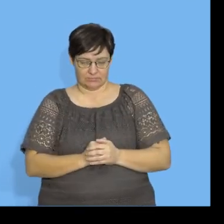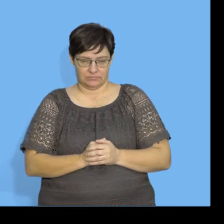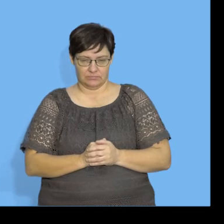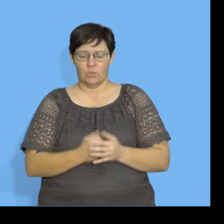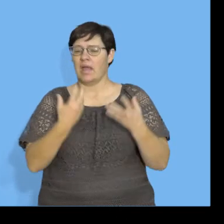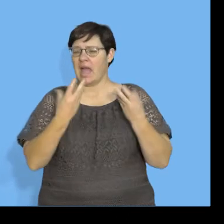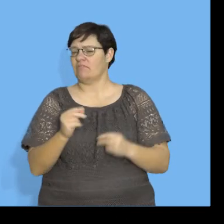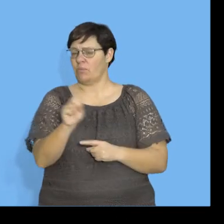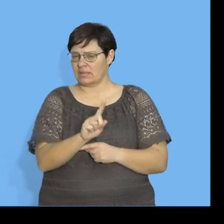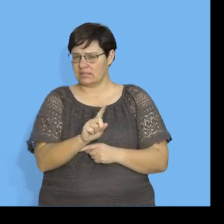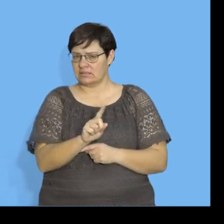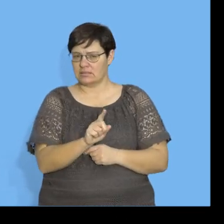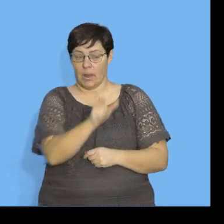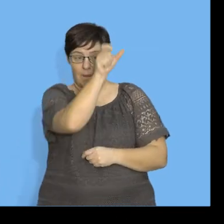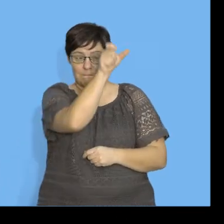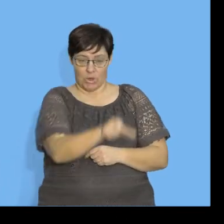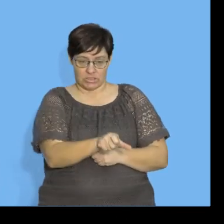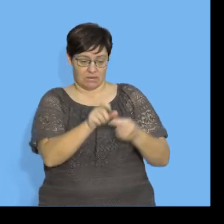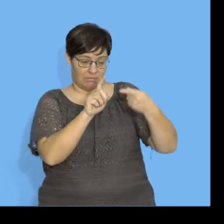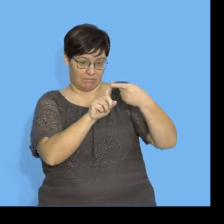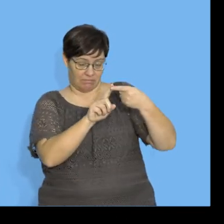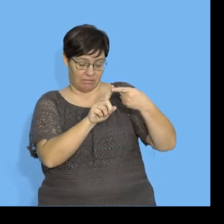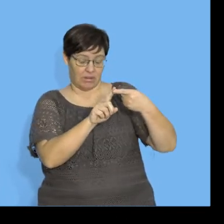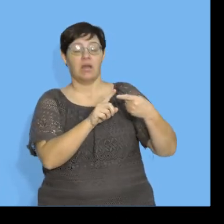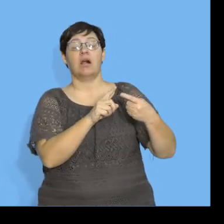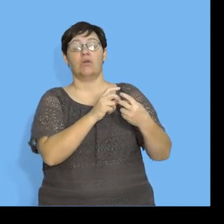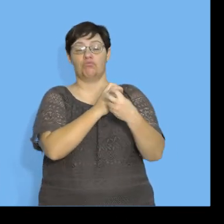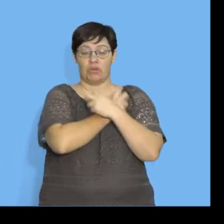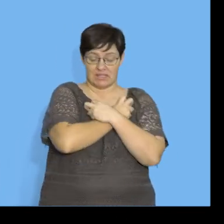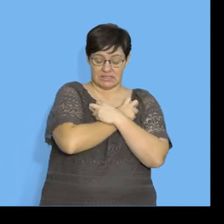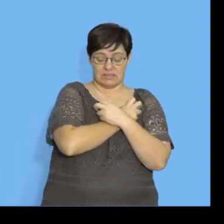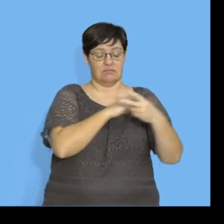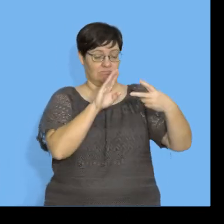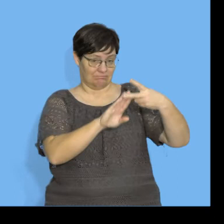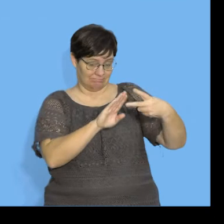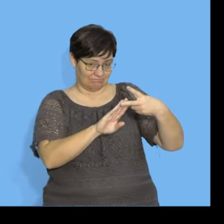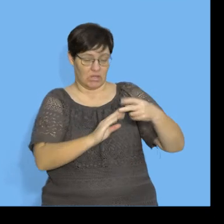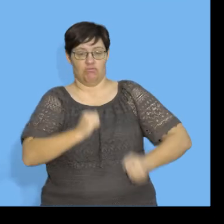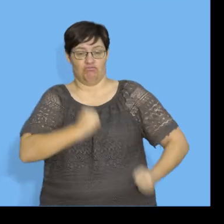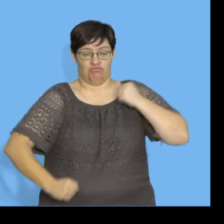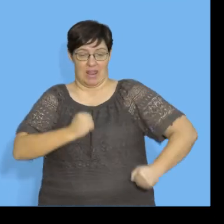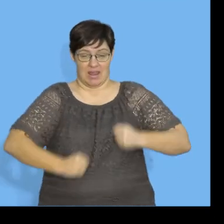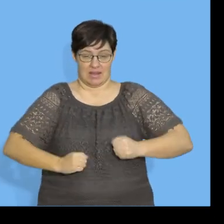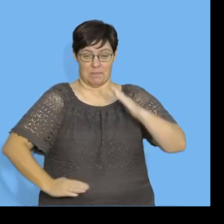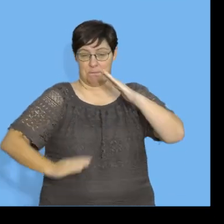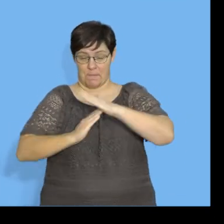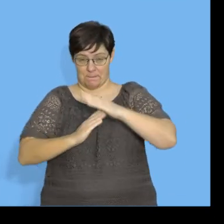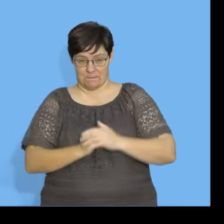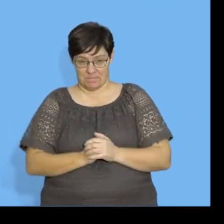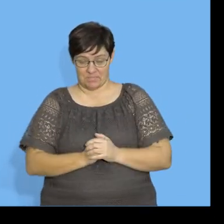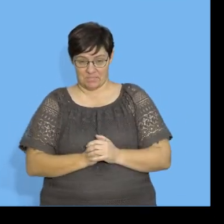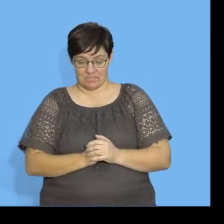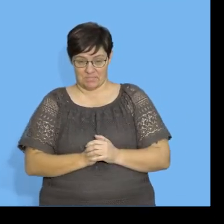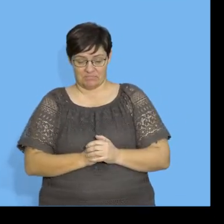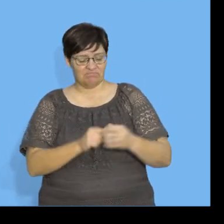here? We have resting heart rate and the peak heart rate. Okay. So resting heart rate is